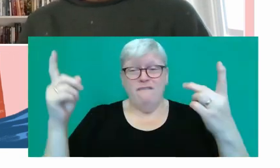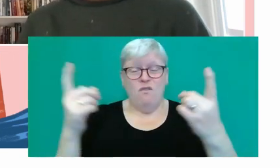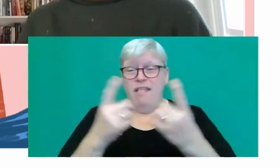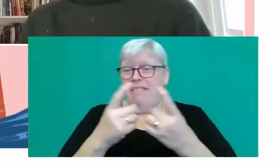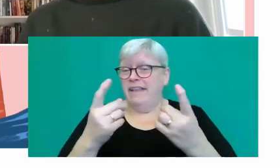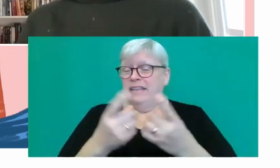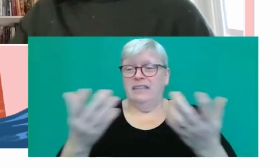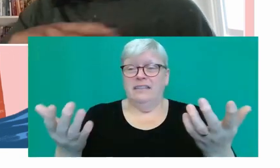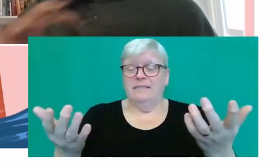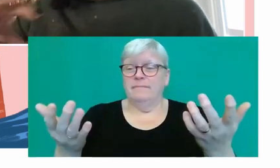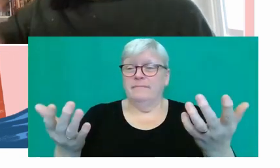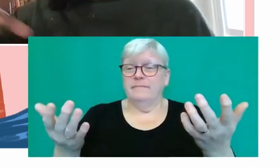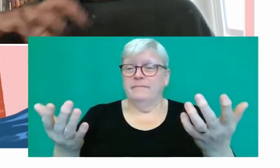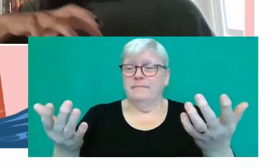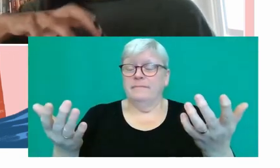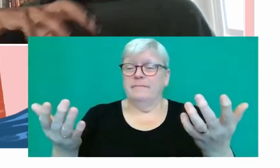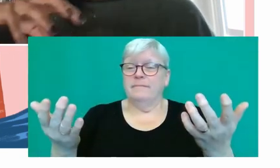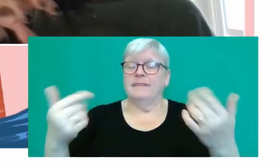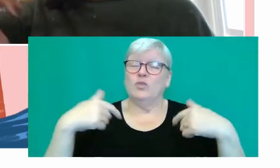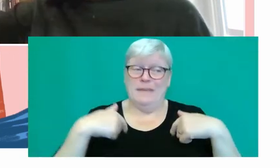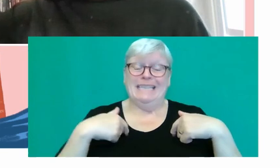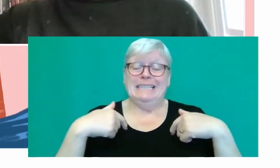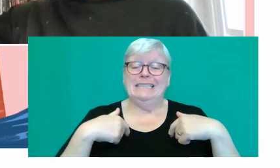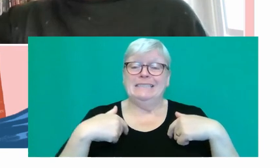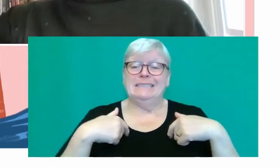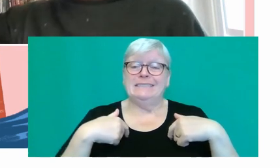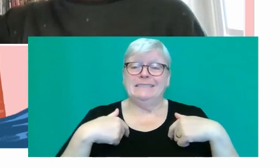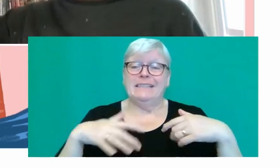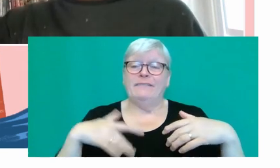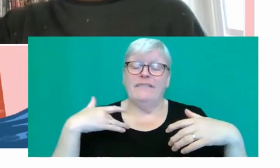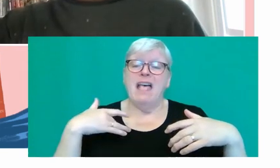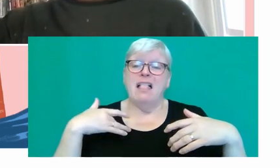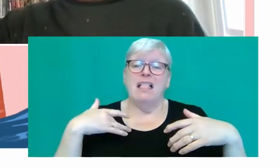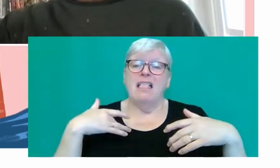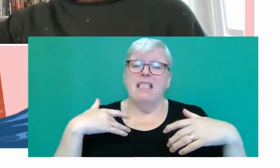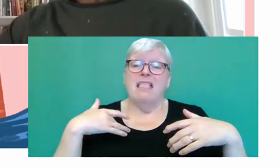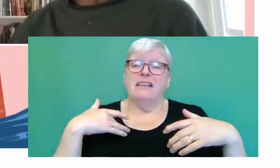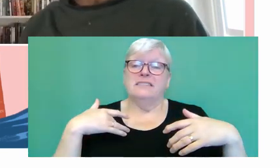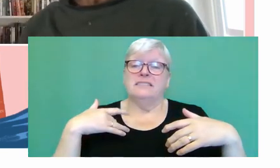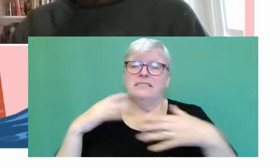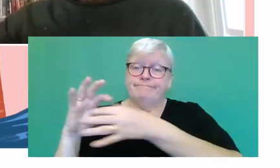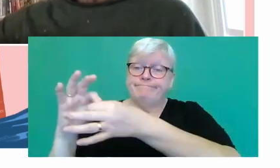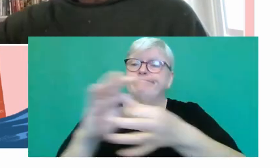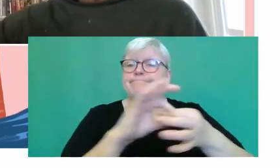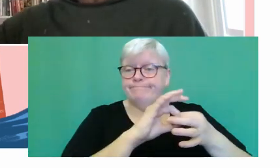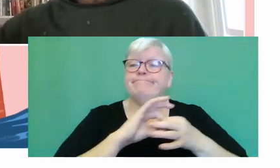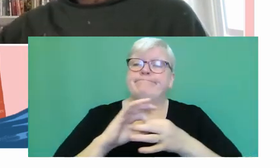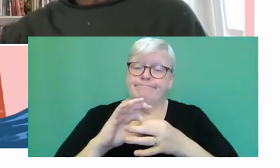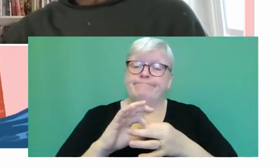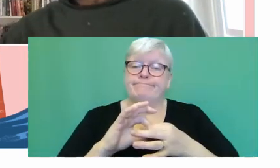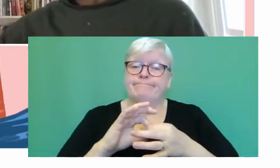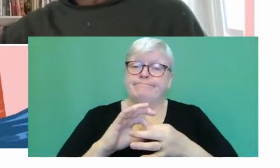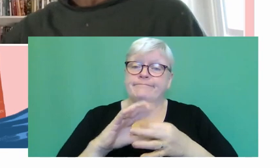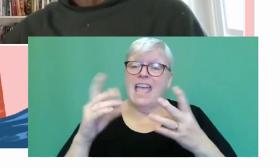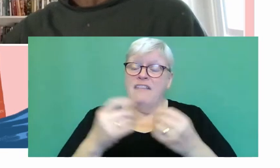that to me is, it is the sort of narrative glue, if you like. And then everything else kind of